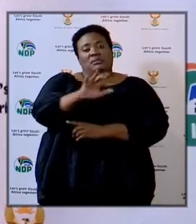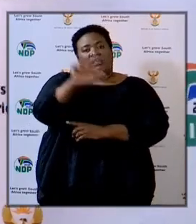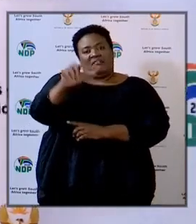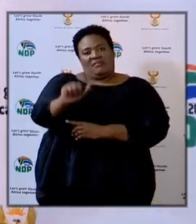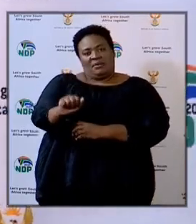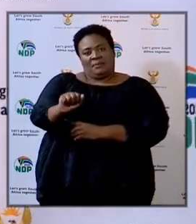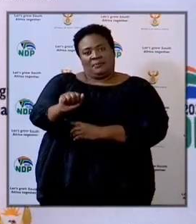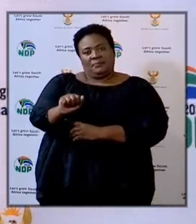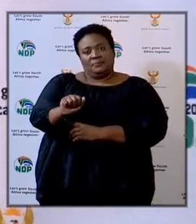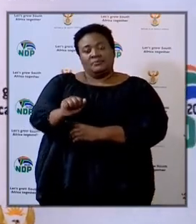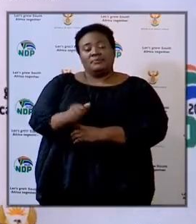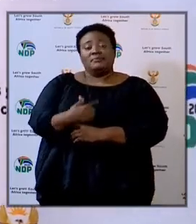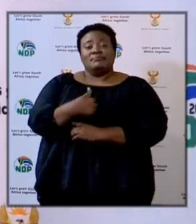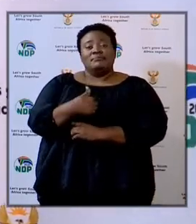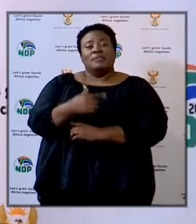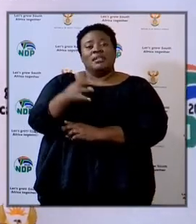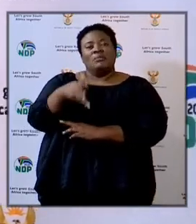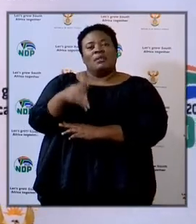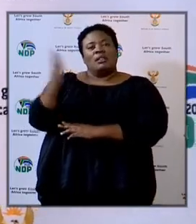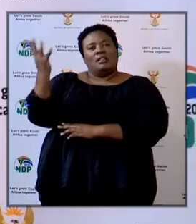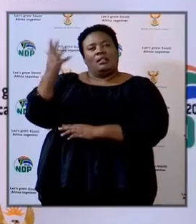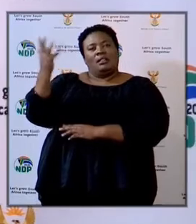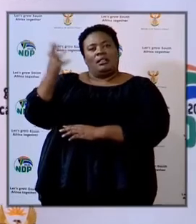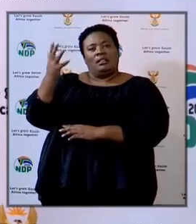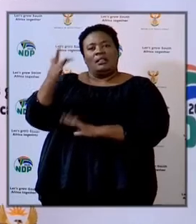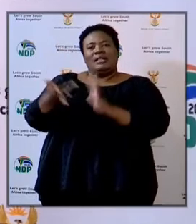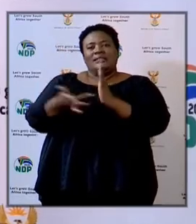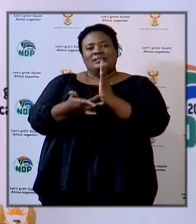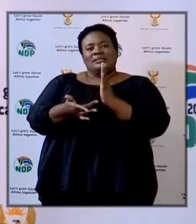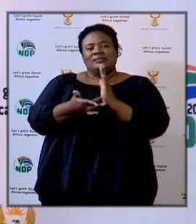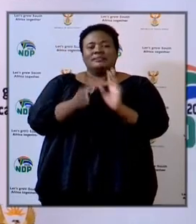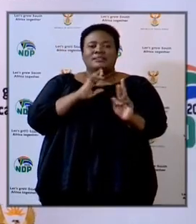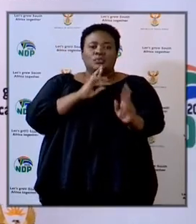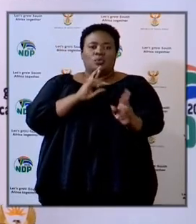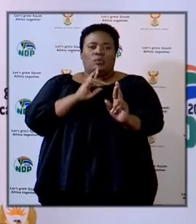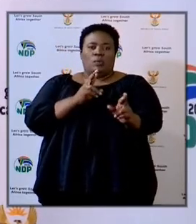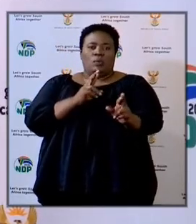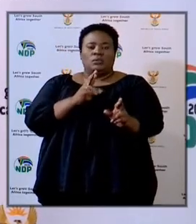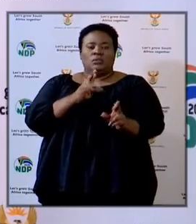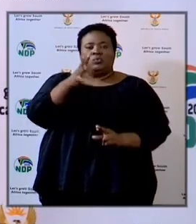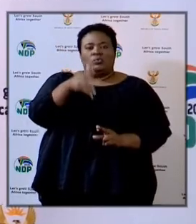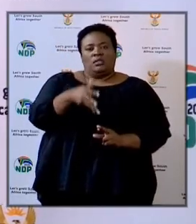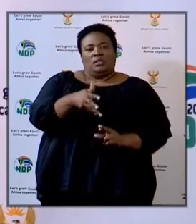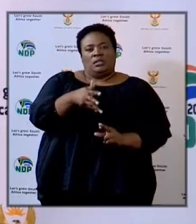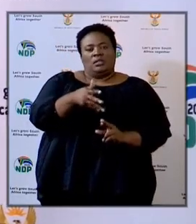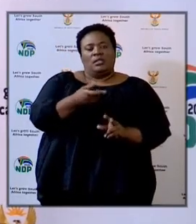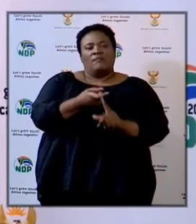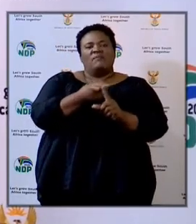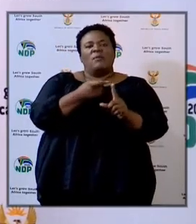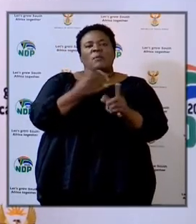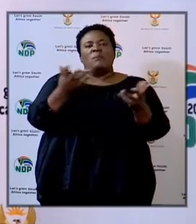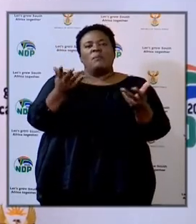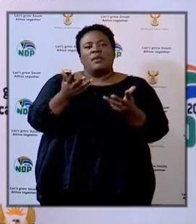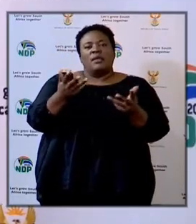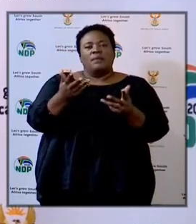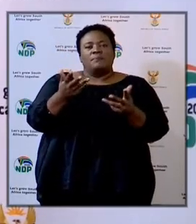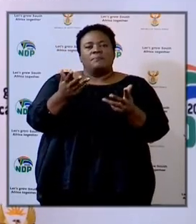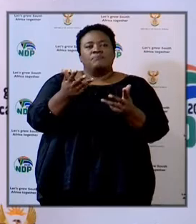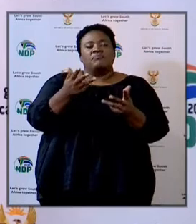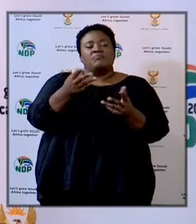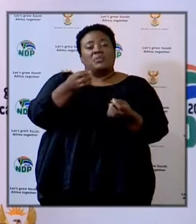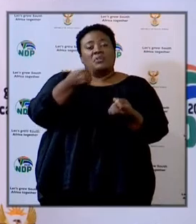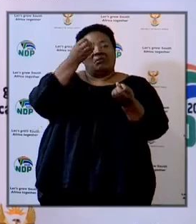of the country. I'm going to present a technical report, which is informed by information